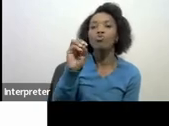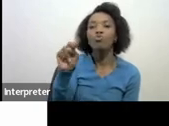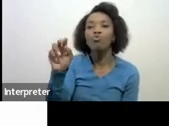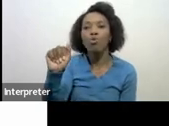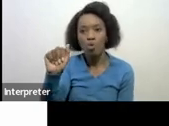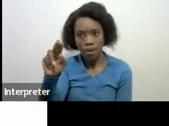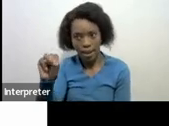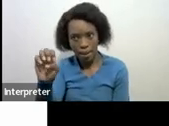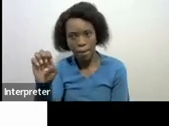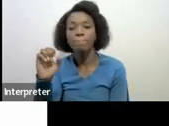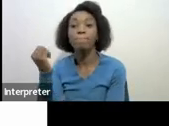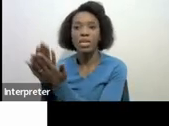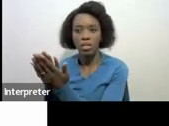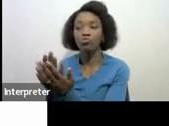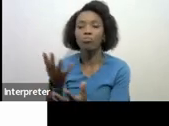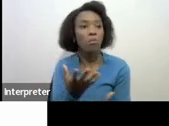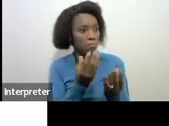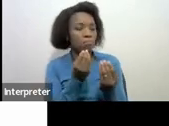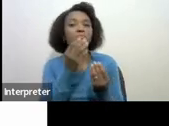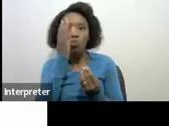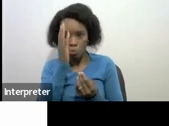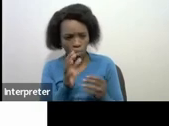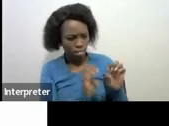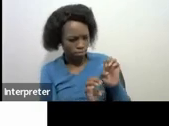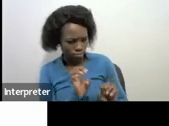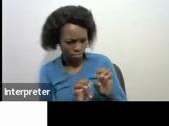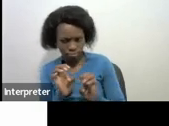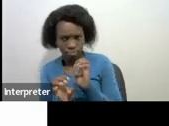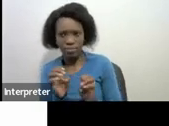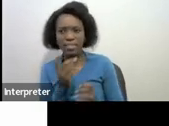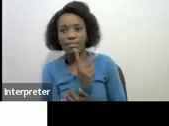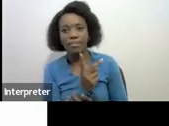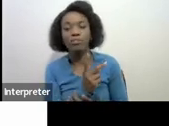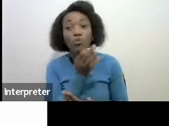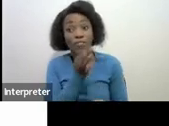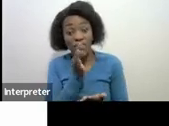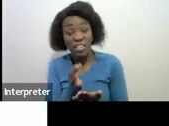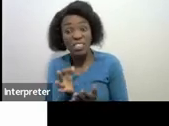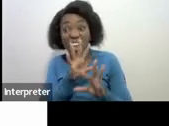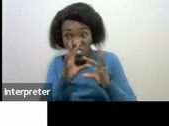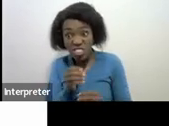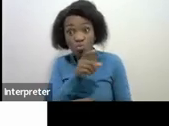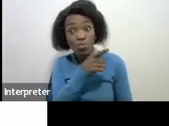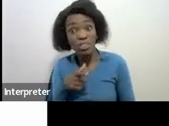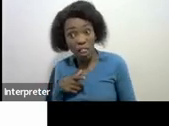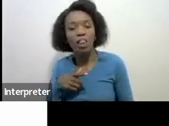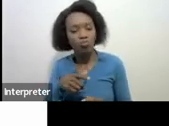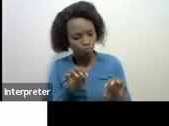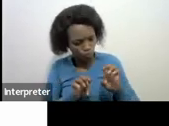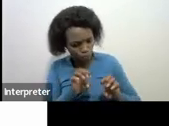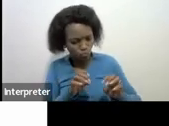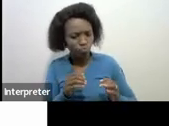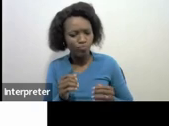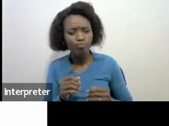receive it and then when we receive it we are going to evaluate it based on the facts that you would have put in we will go through your submission